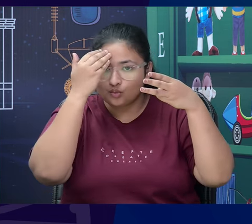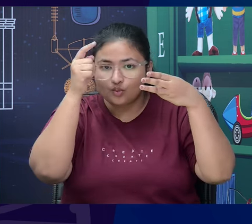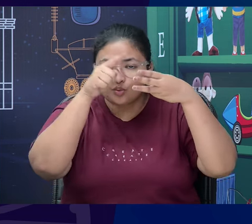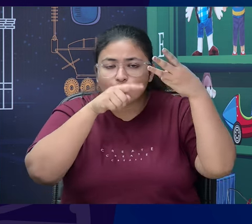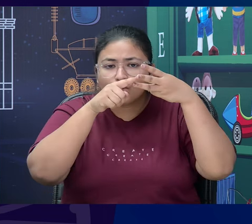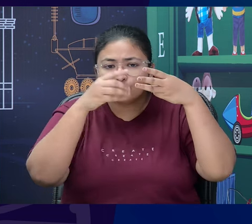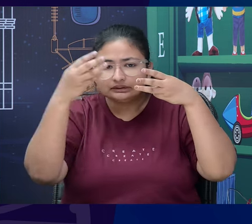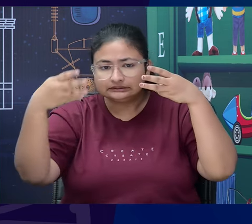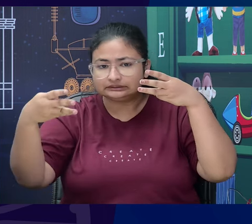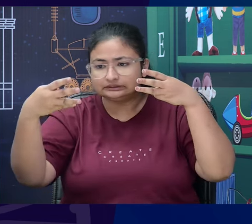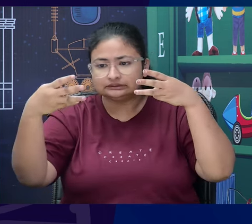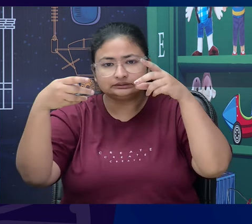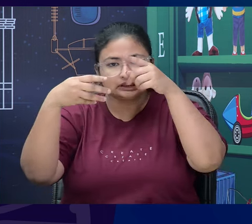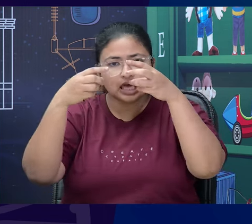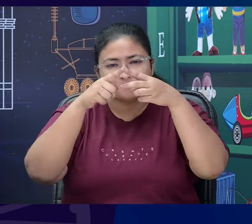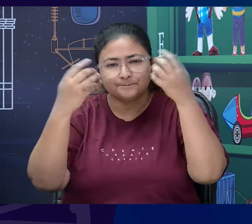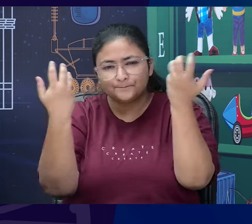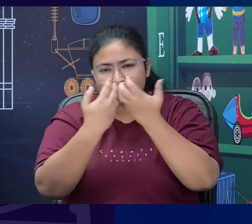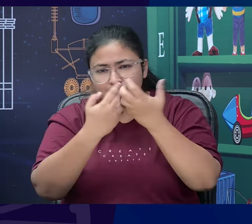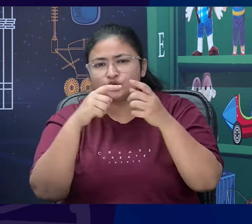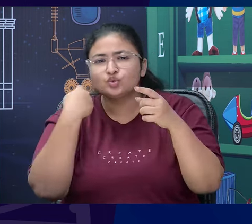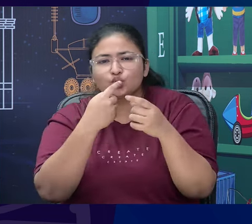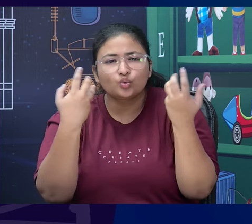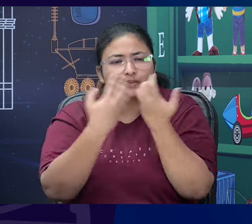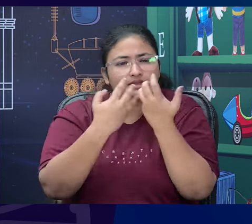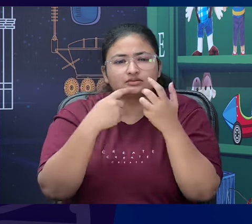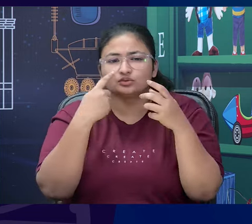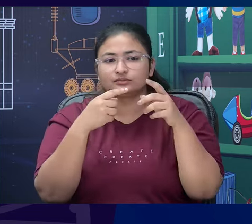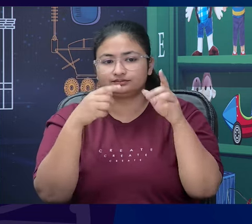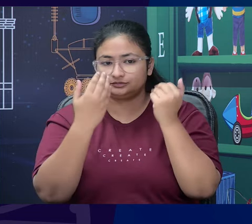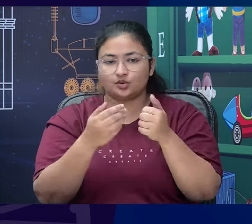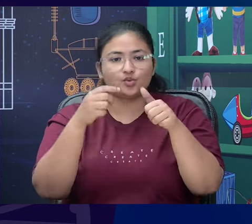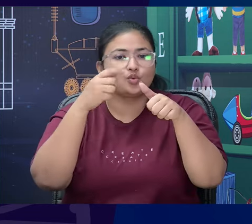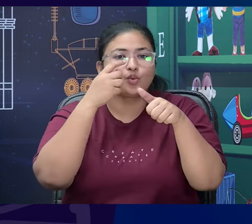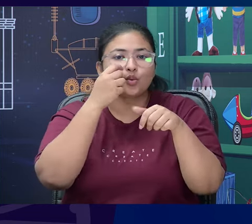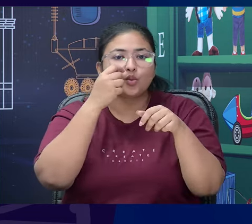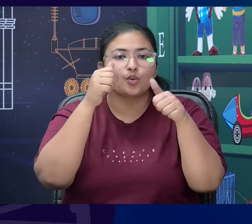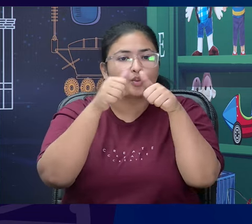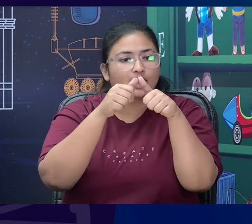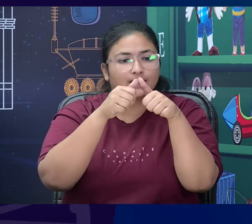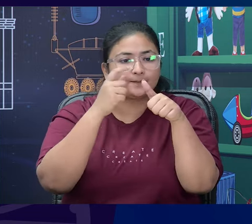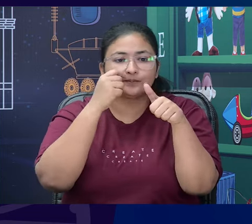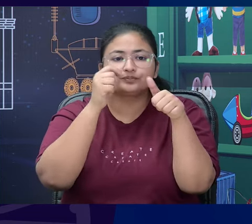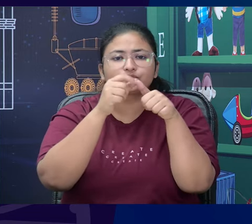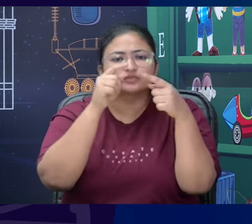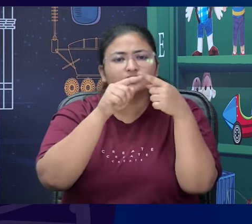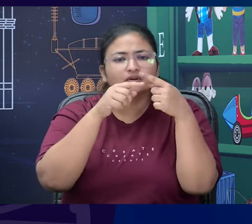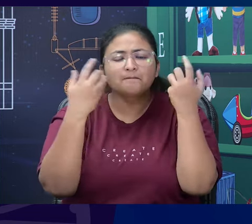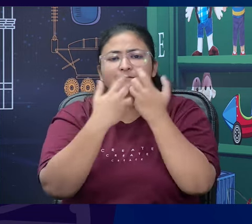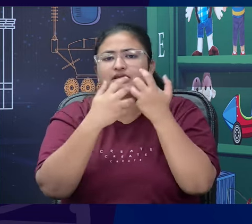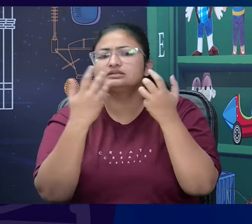characters. So, here I have Ausubal before me. What do you think? Which words describe Ausubal?